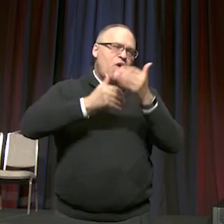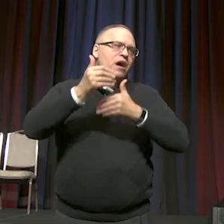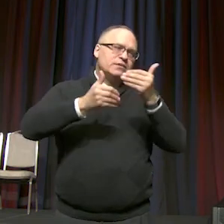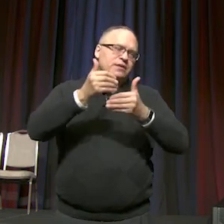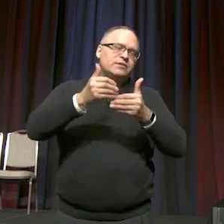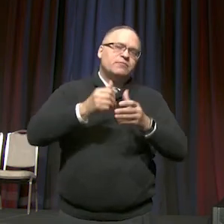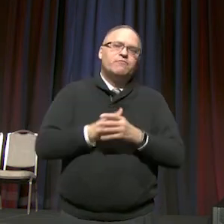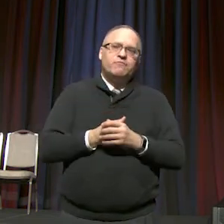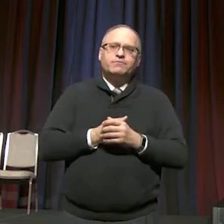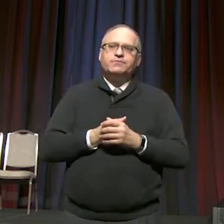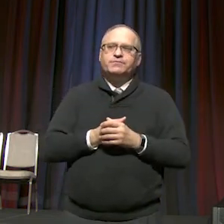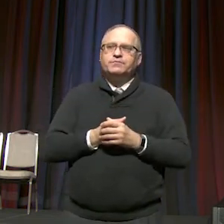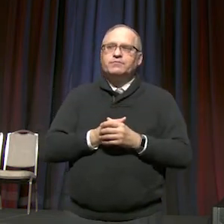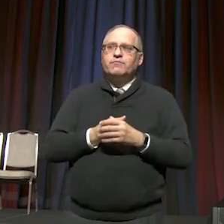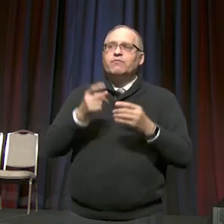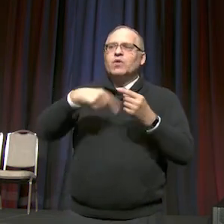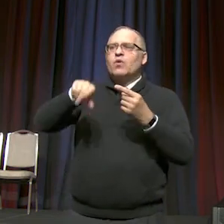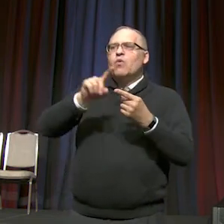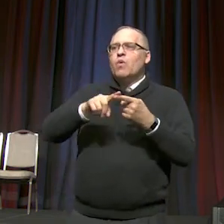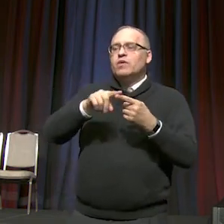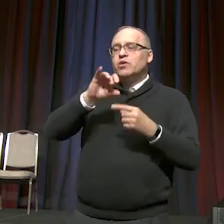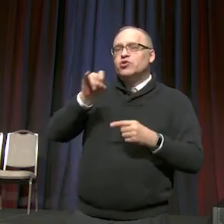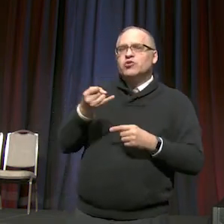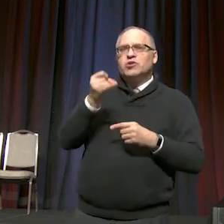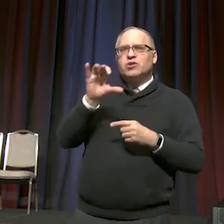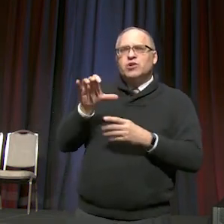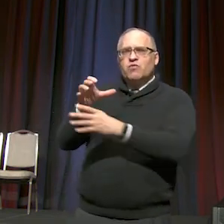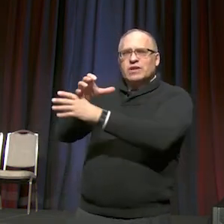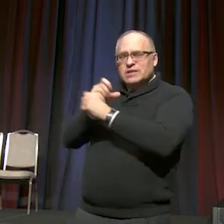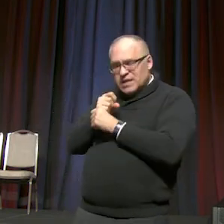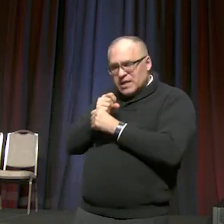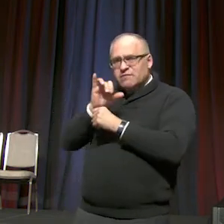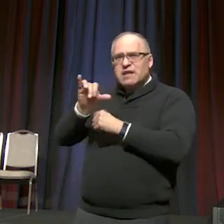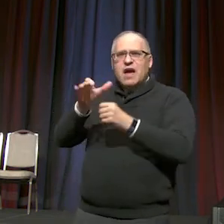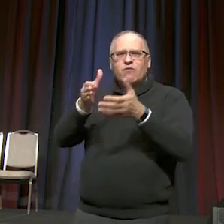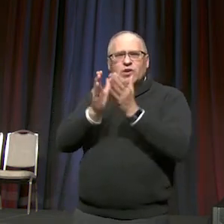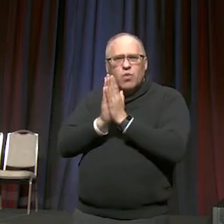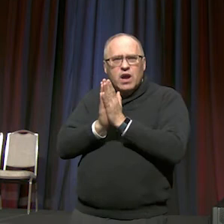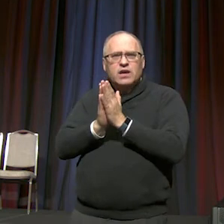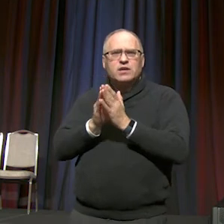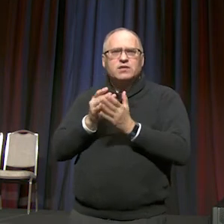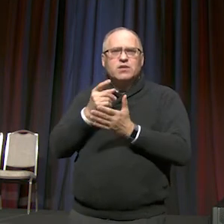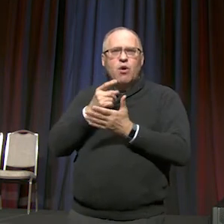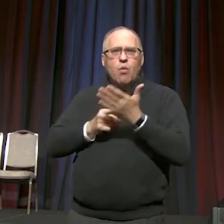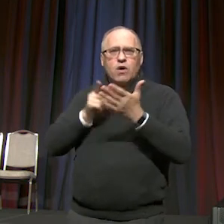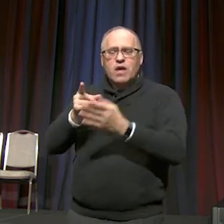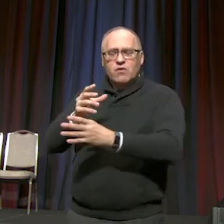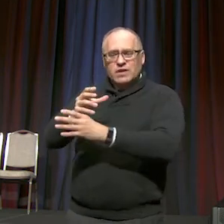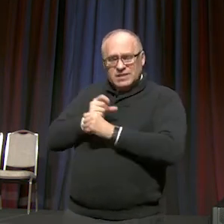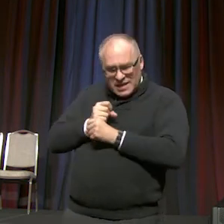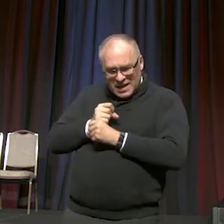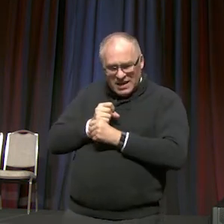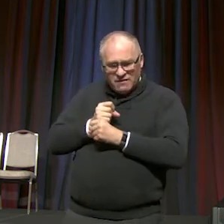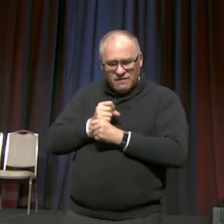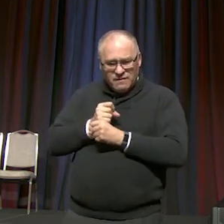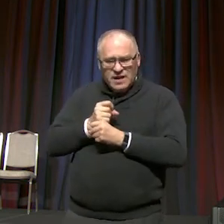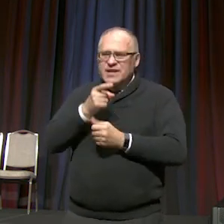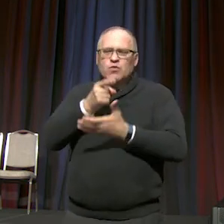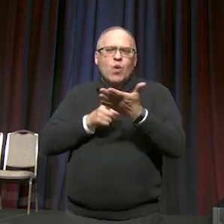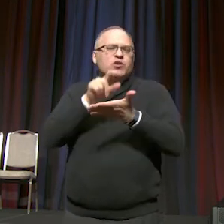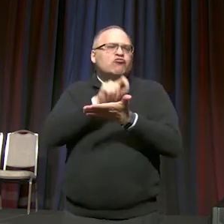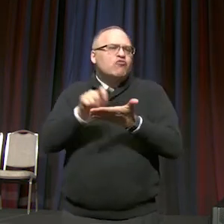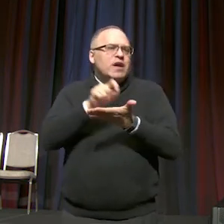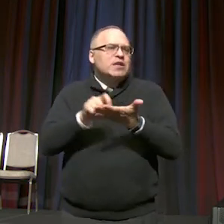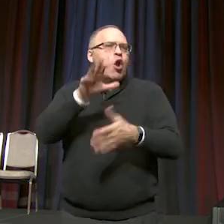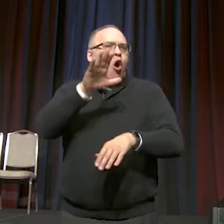Once the Judicial Council receives the request, and what they receive is what is written on the